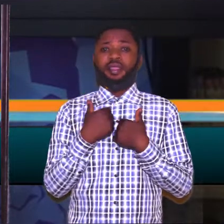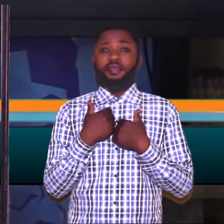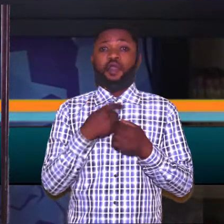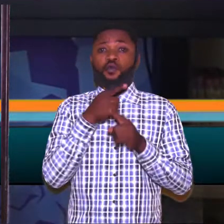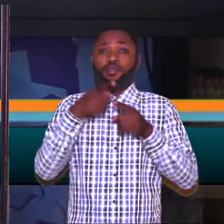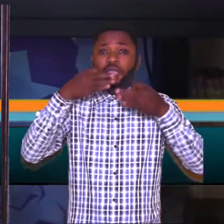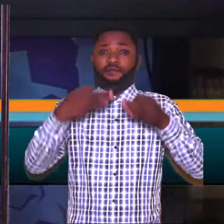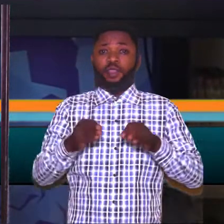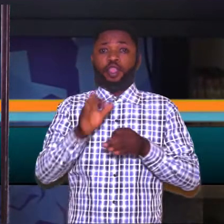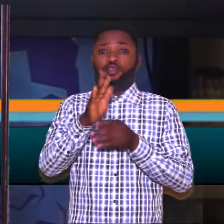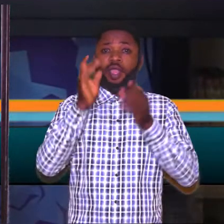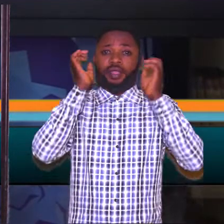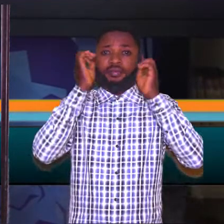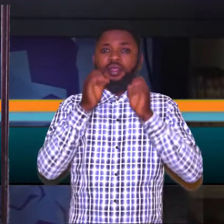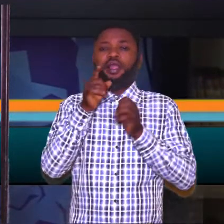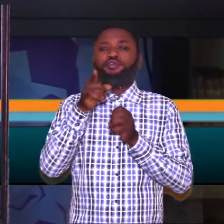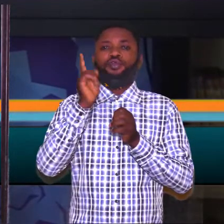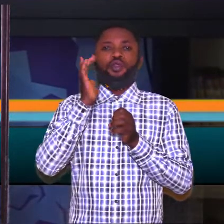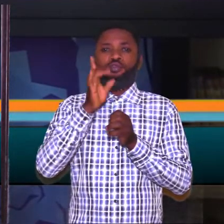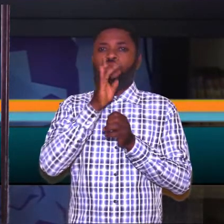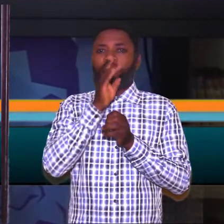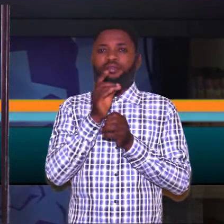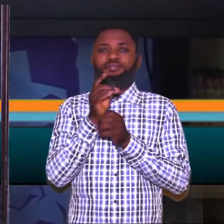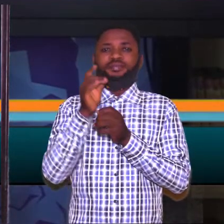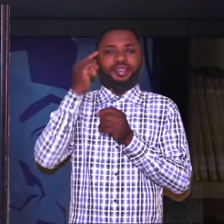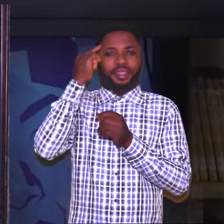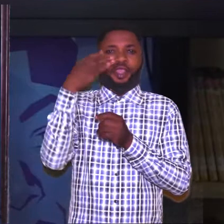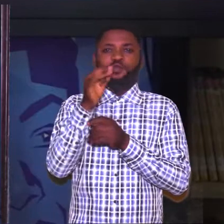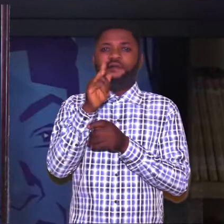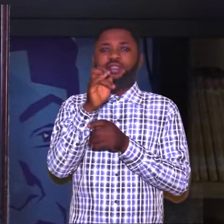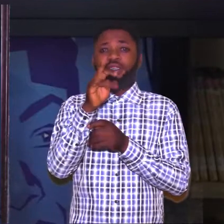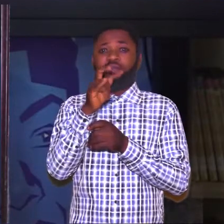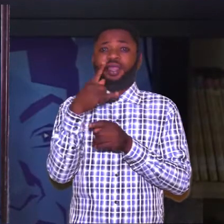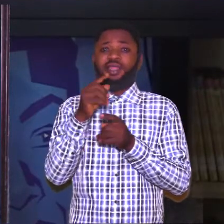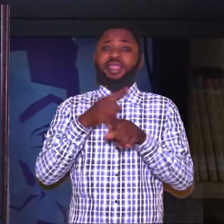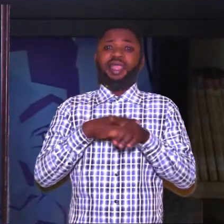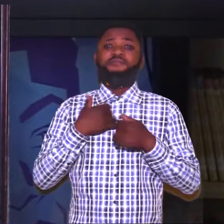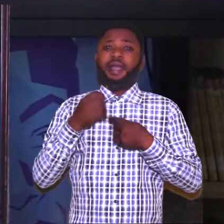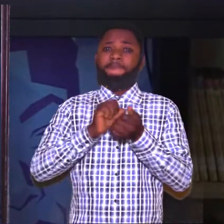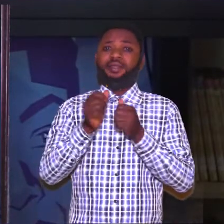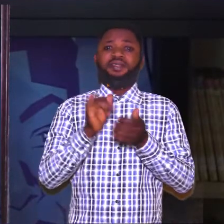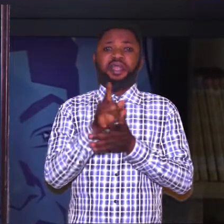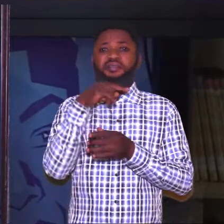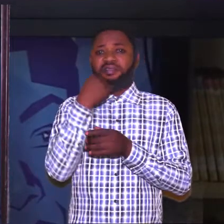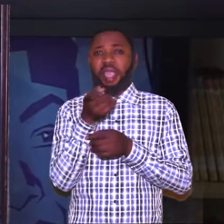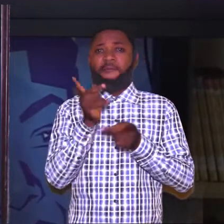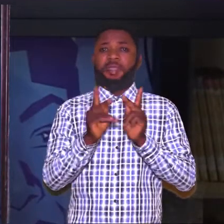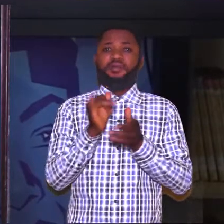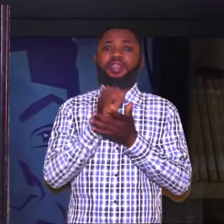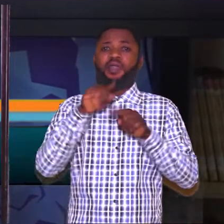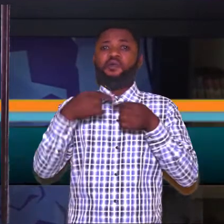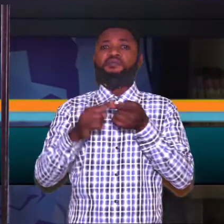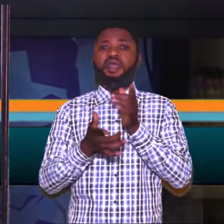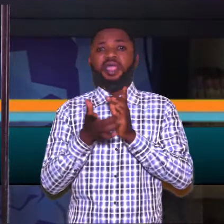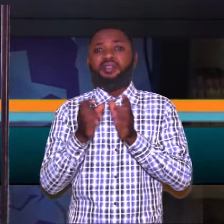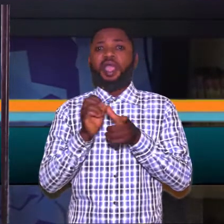after you finish your education, then you should look into TVET. The time has passed that you say people